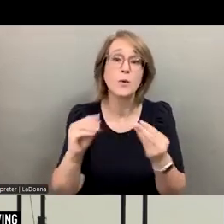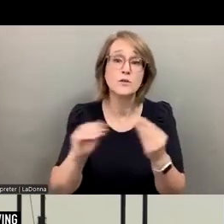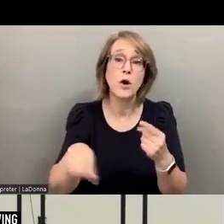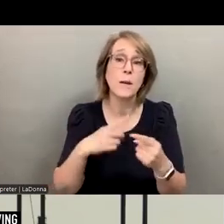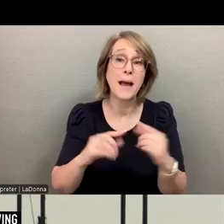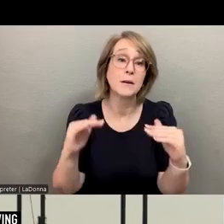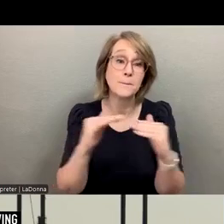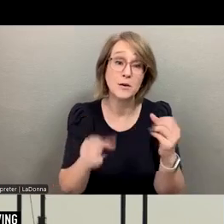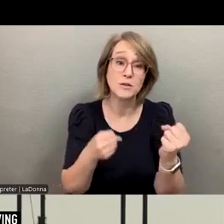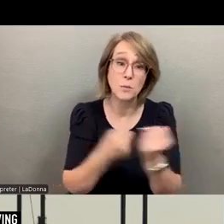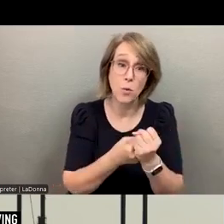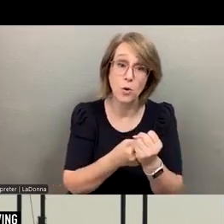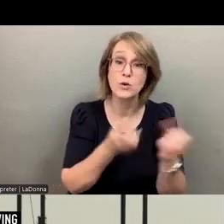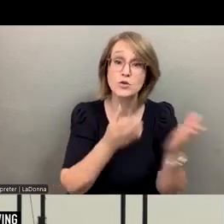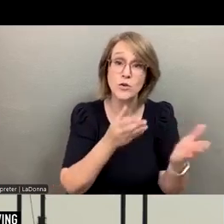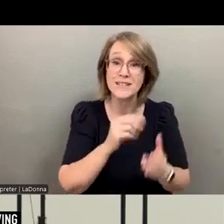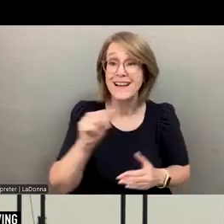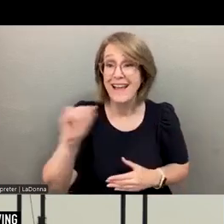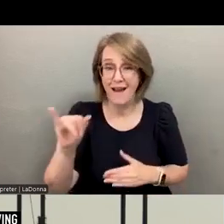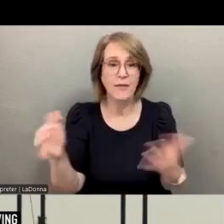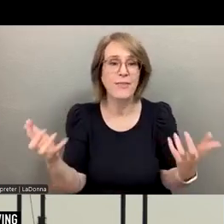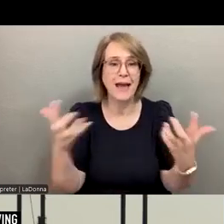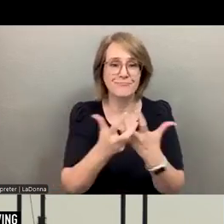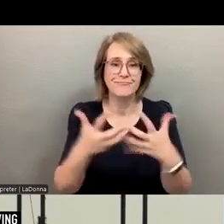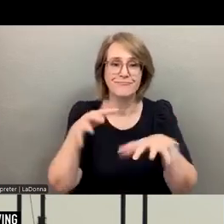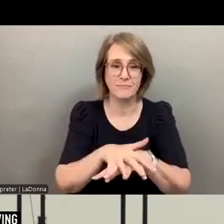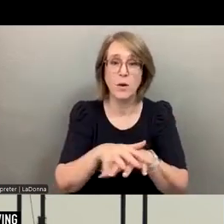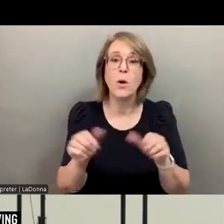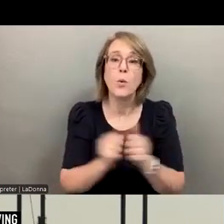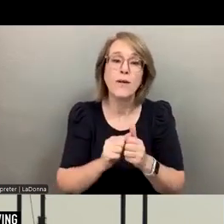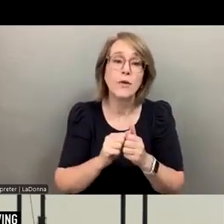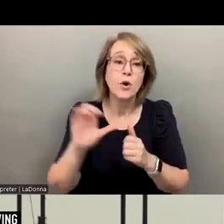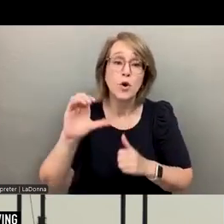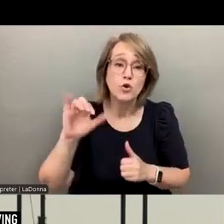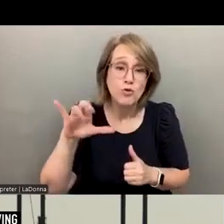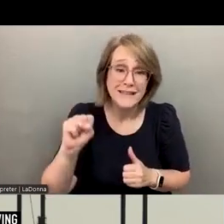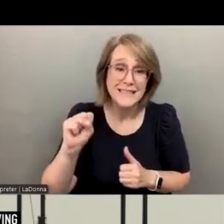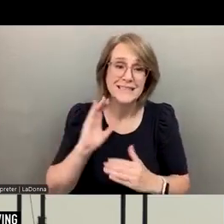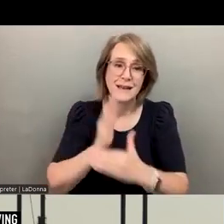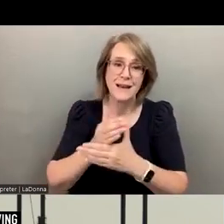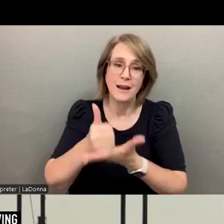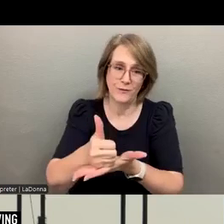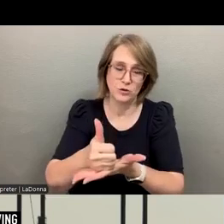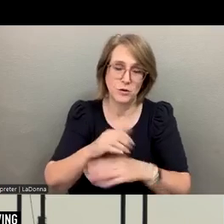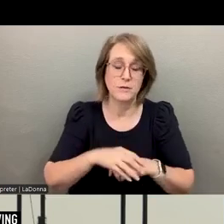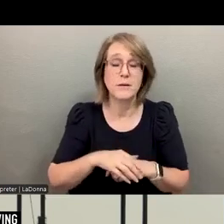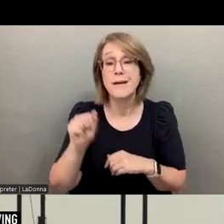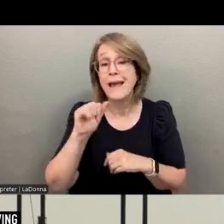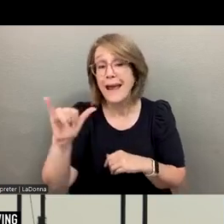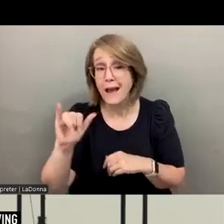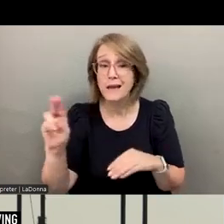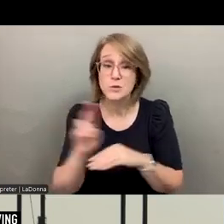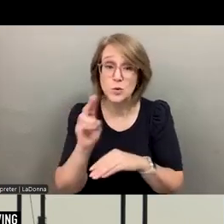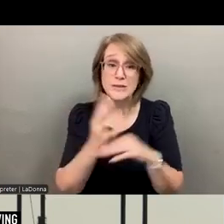services and AI, the intersection in the context of crisis intervention. AI is increasingly being